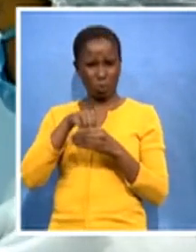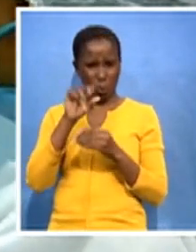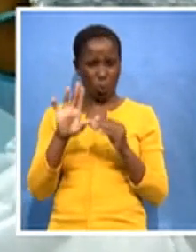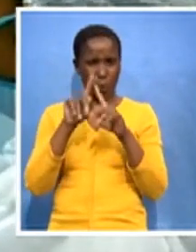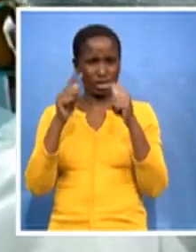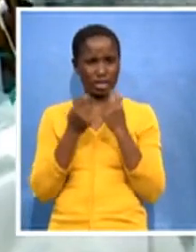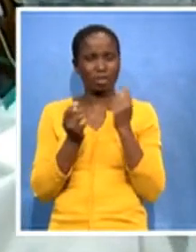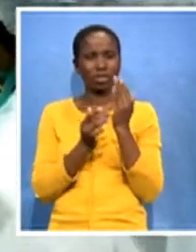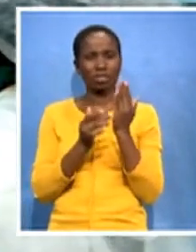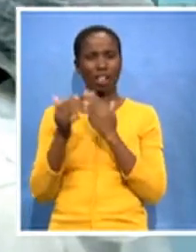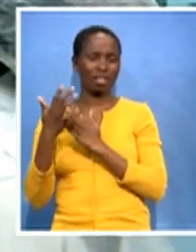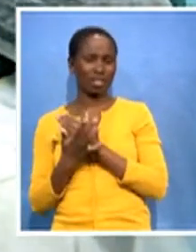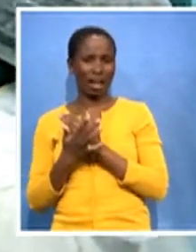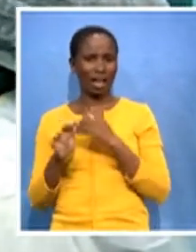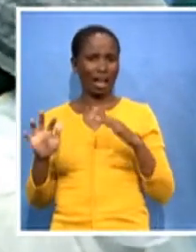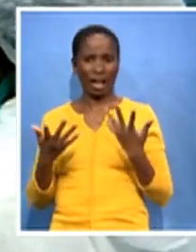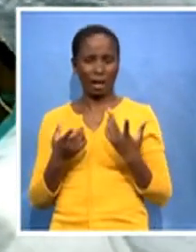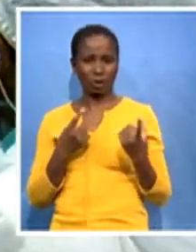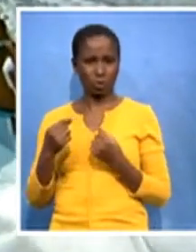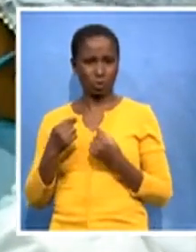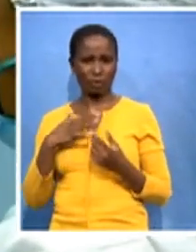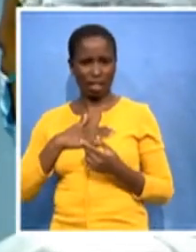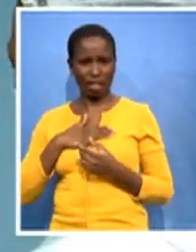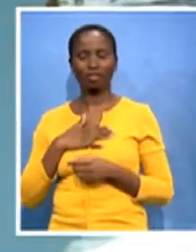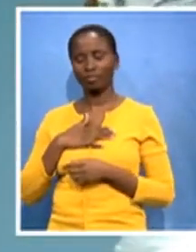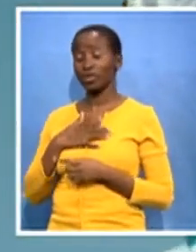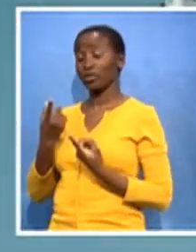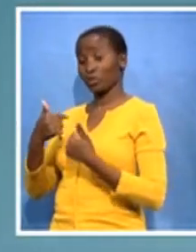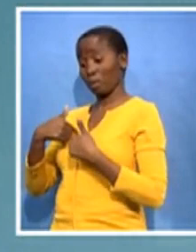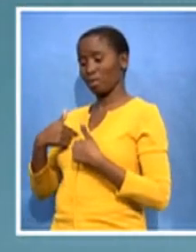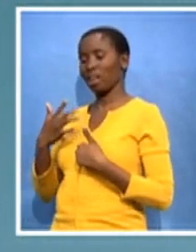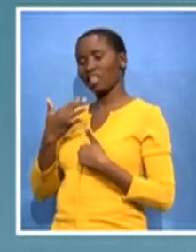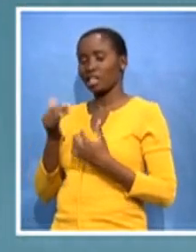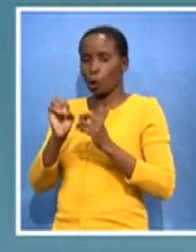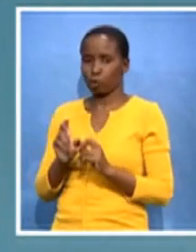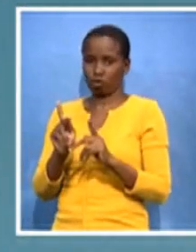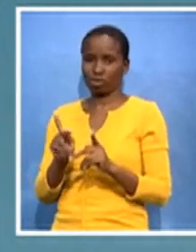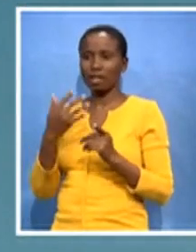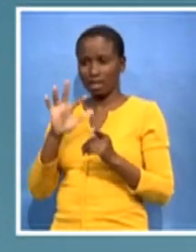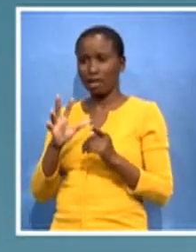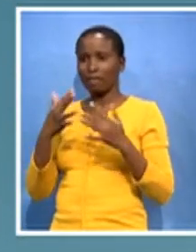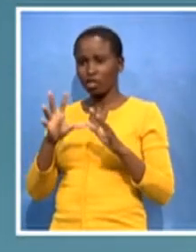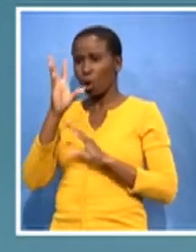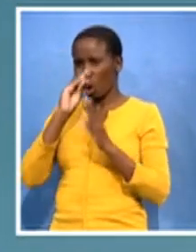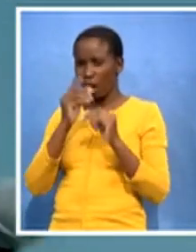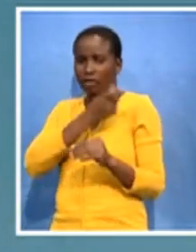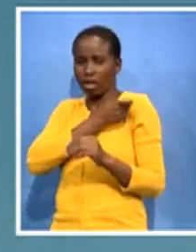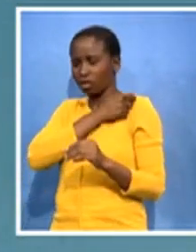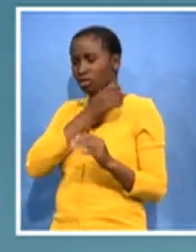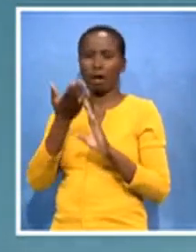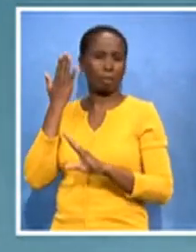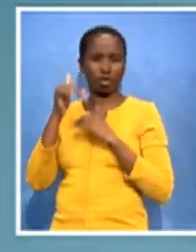growth opportunity. I've had to learn a lot about vaccines in the past year, and it's just been excellent for the whole team as well. Well,